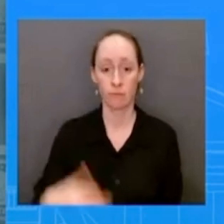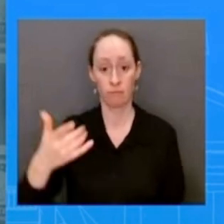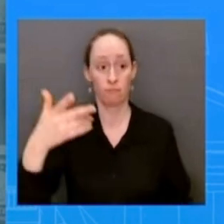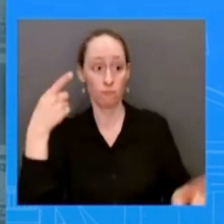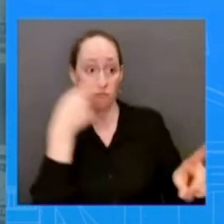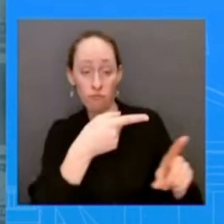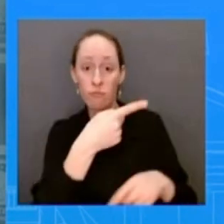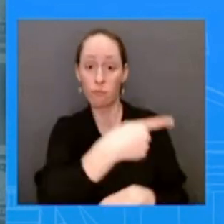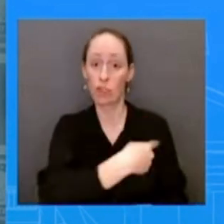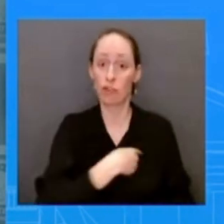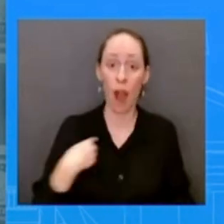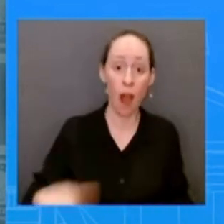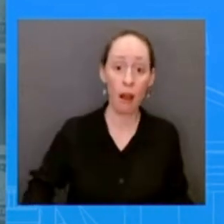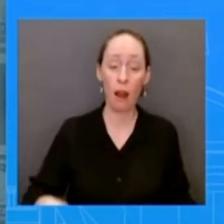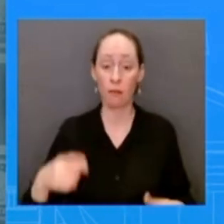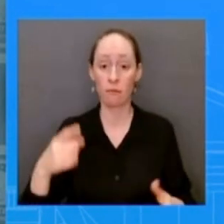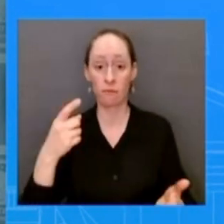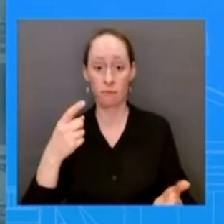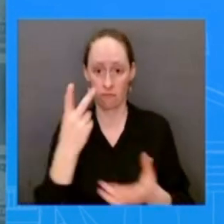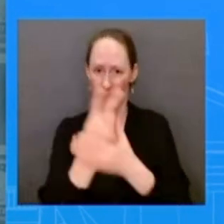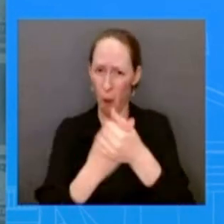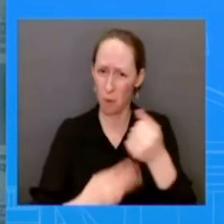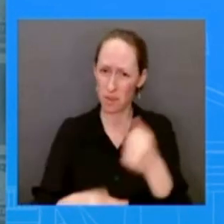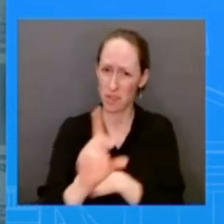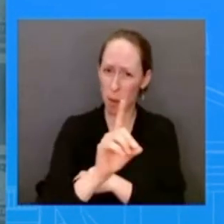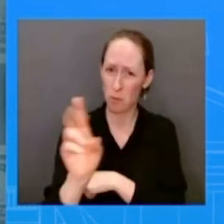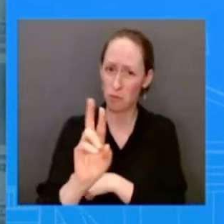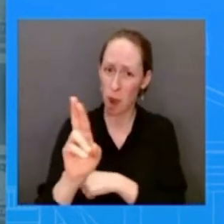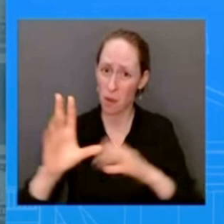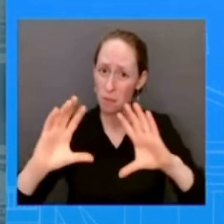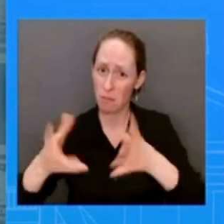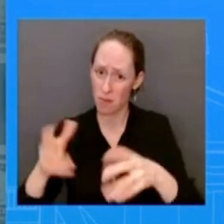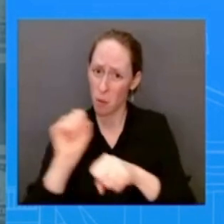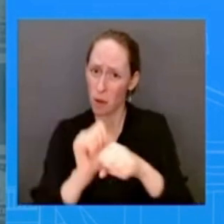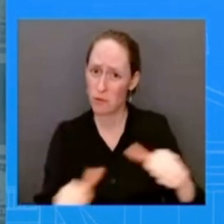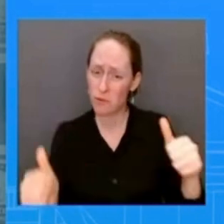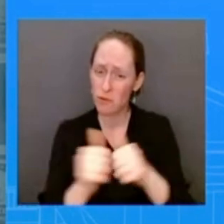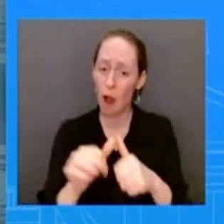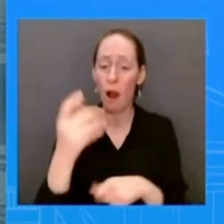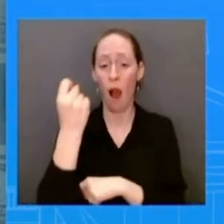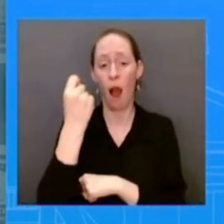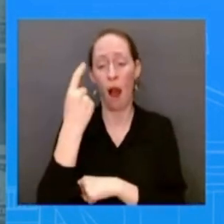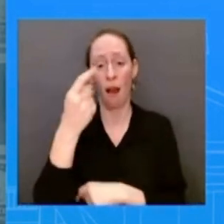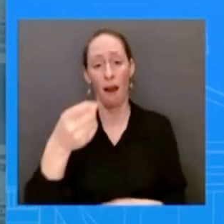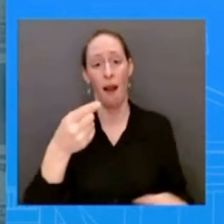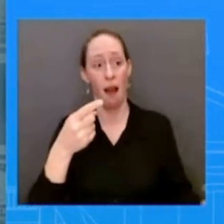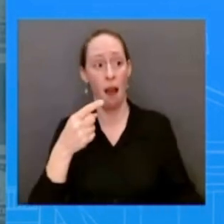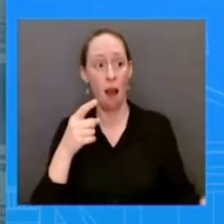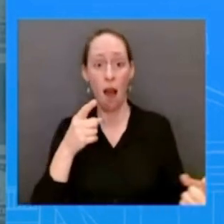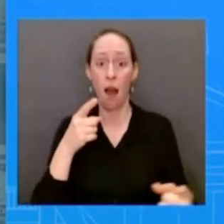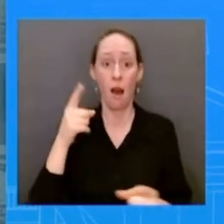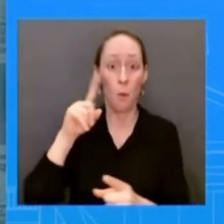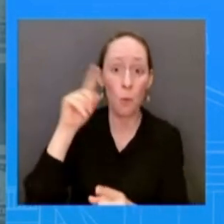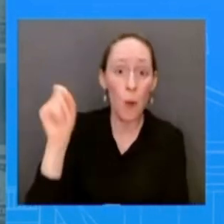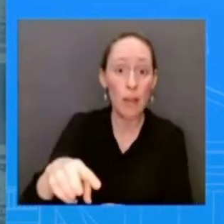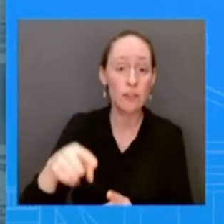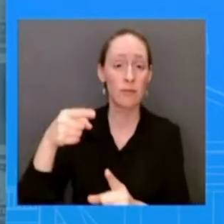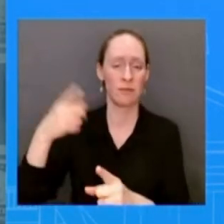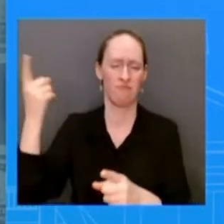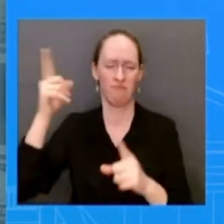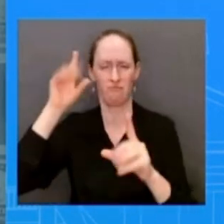very similar question so i'll refer you to his comments but again our approach to china has not changed okay thanks kareen